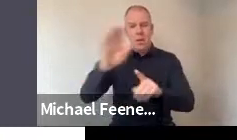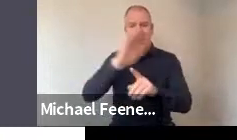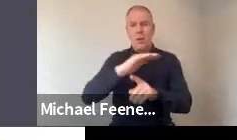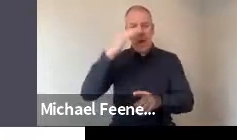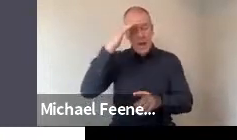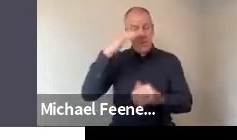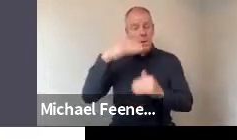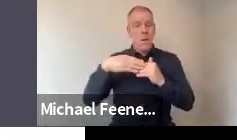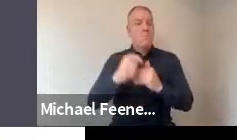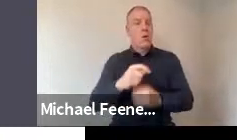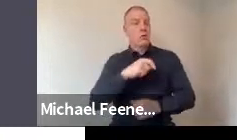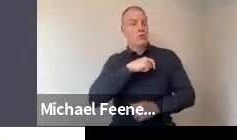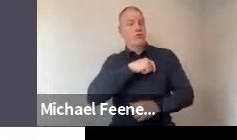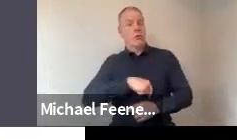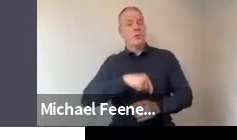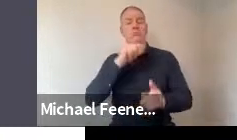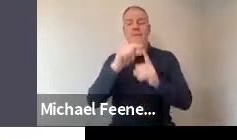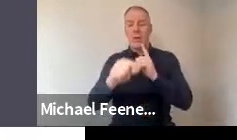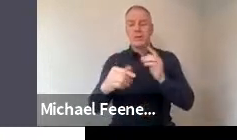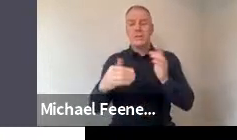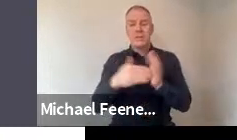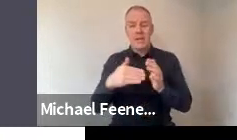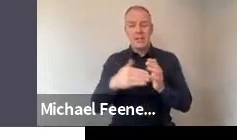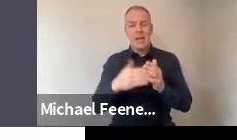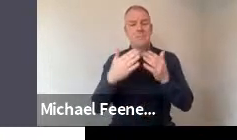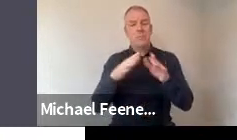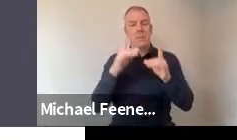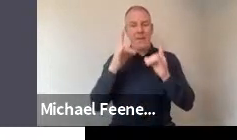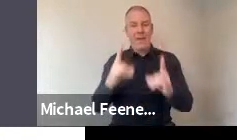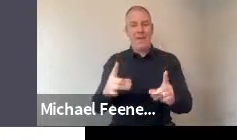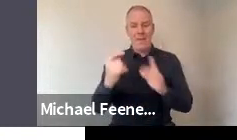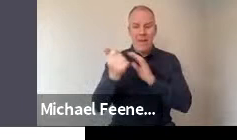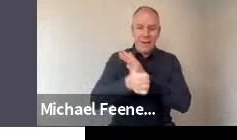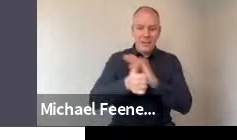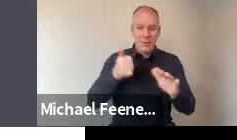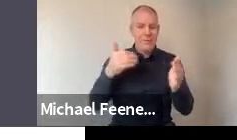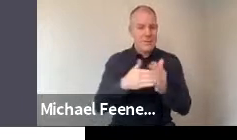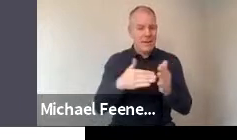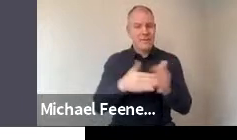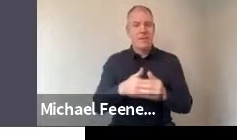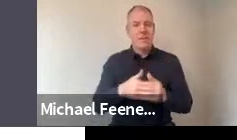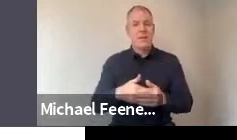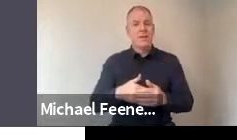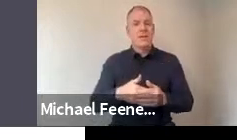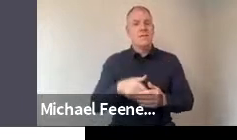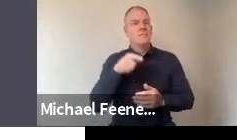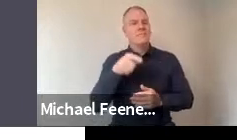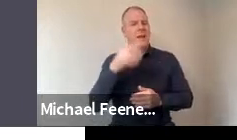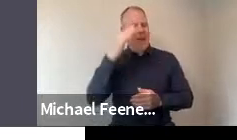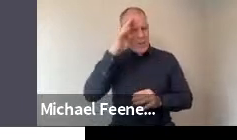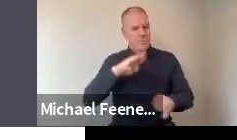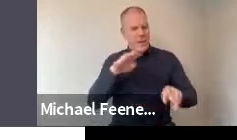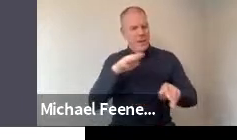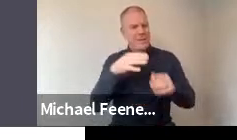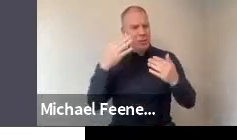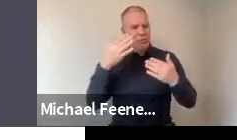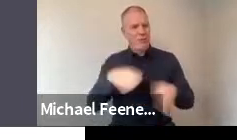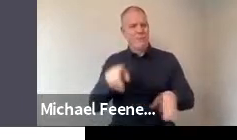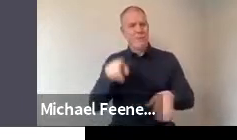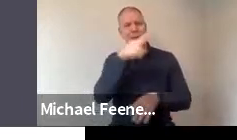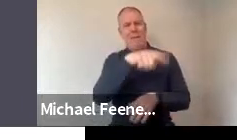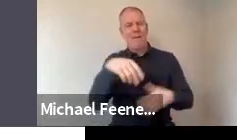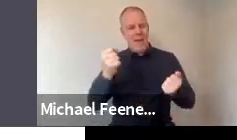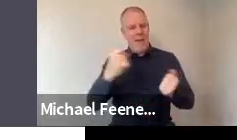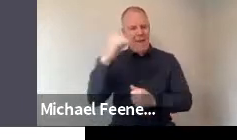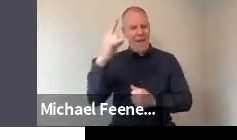the most trusted professions, also public health experts. We also found that the Irish public had very high